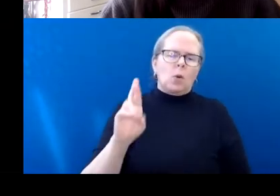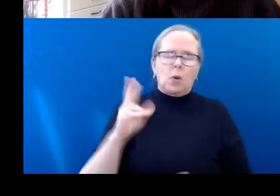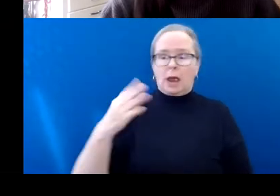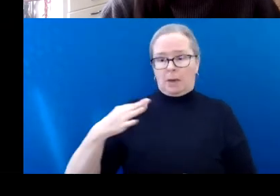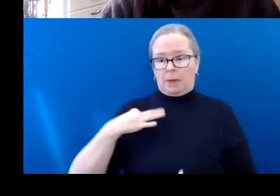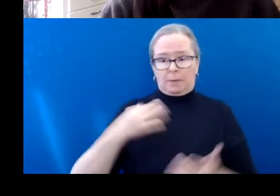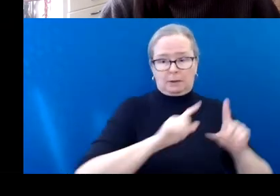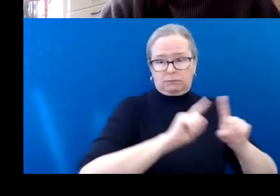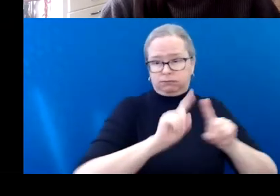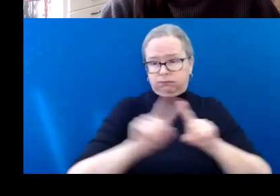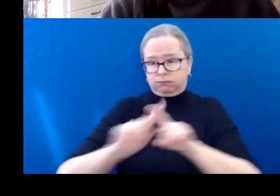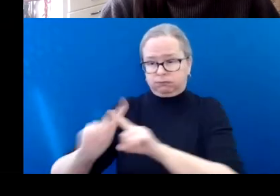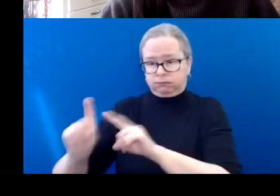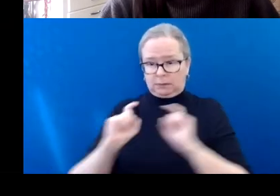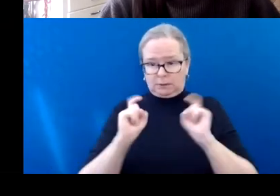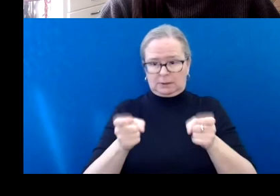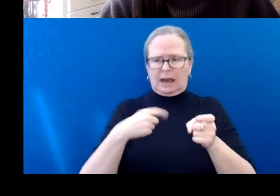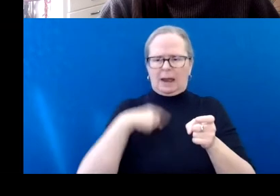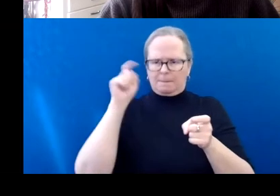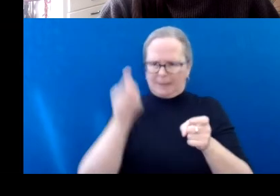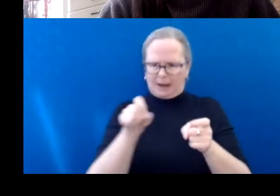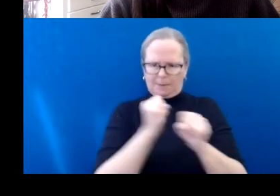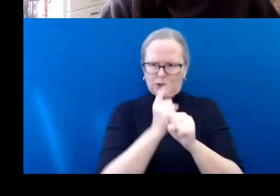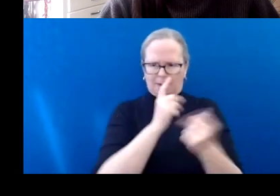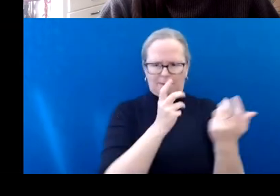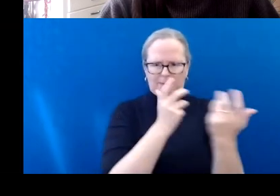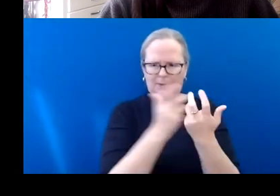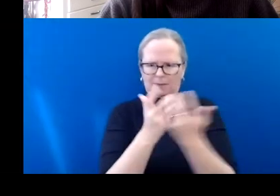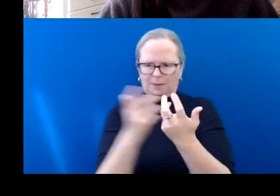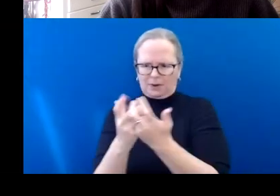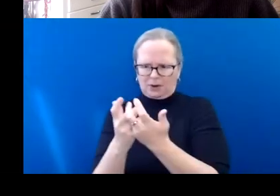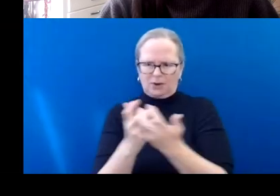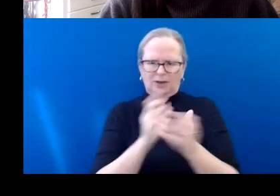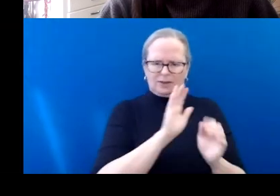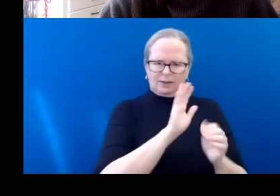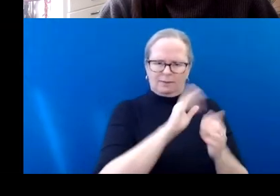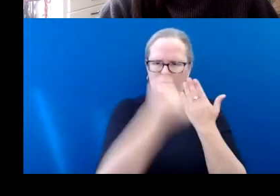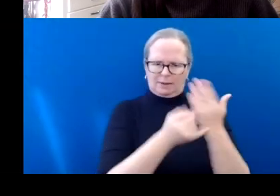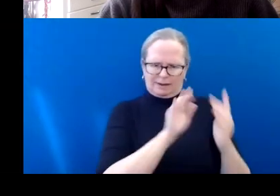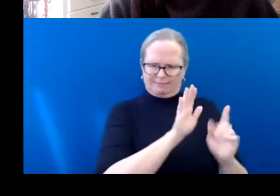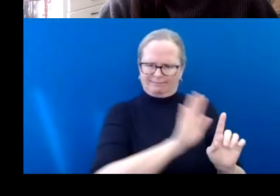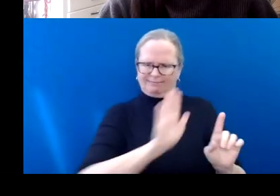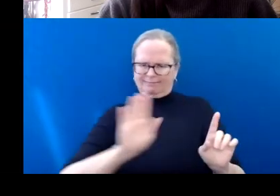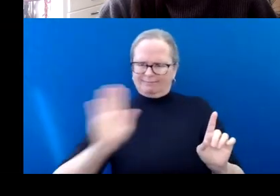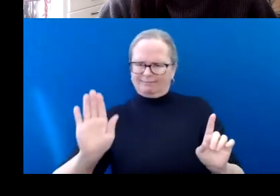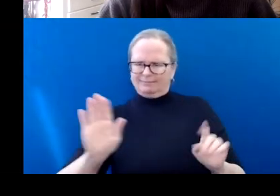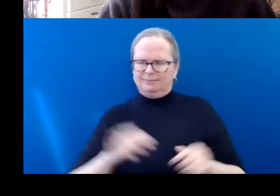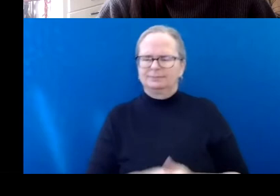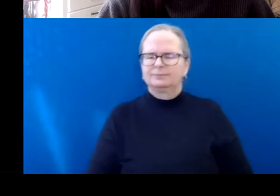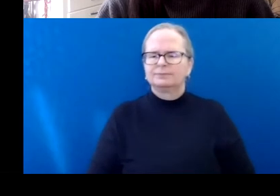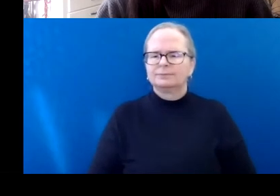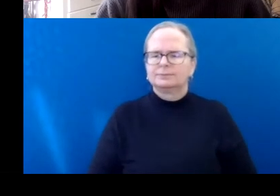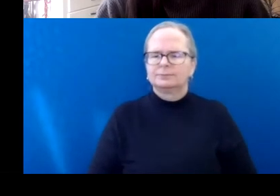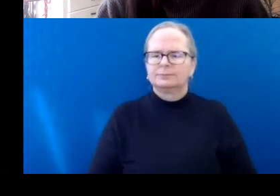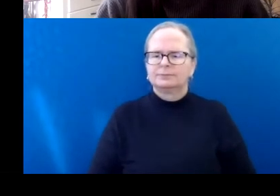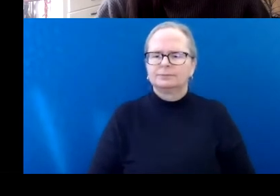In general, a project may not receive funding from more than one CADA grant